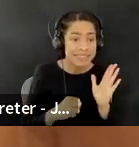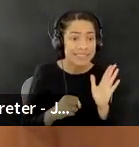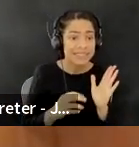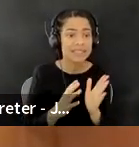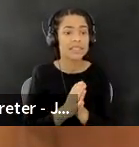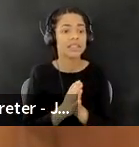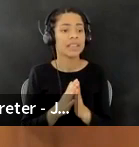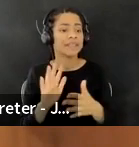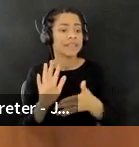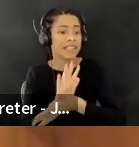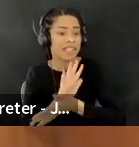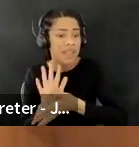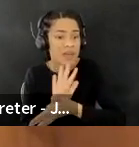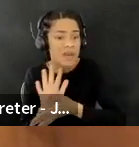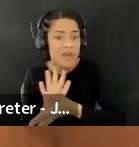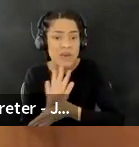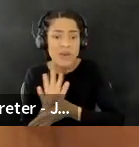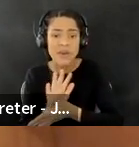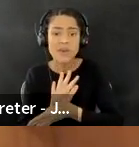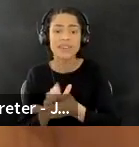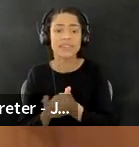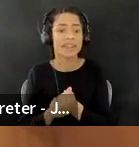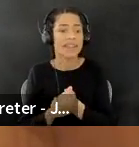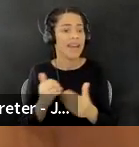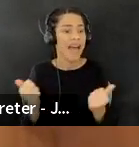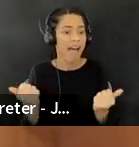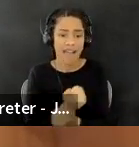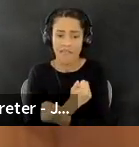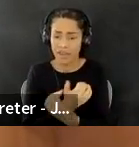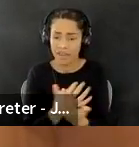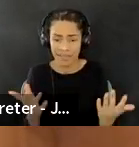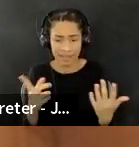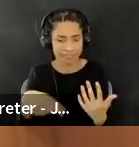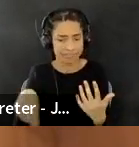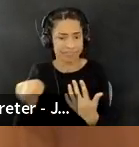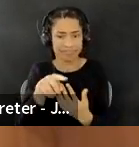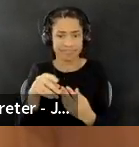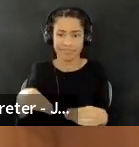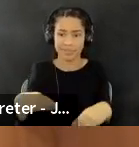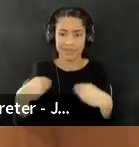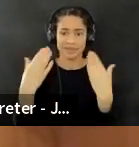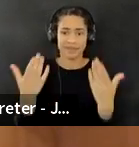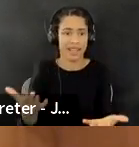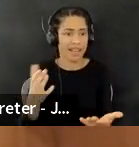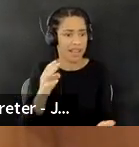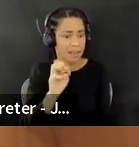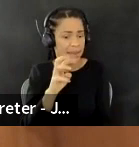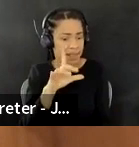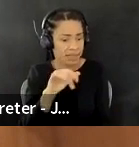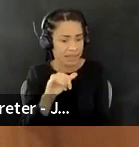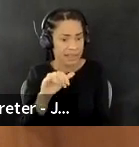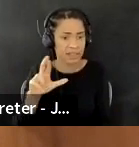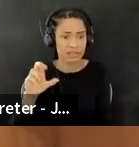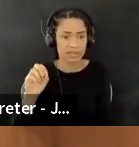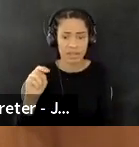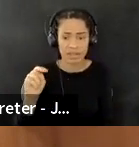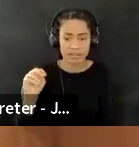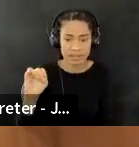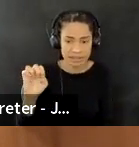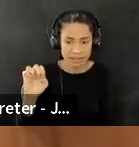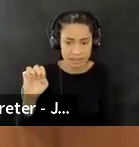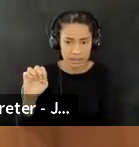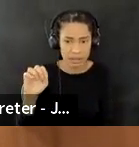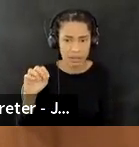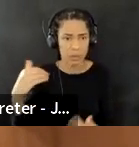videos and, and everything that, uh, you provided, Emily, and Ronnie were very, very